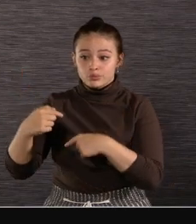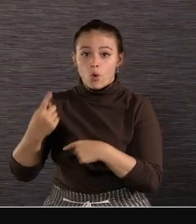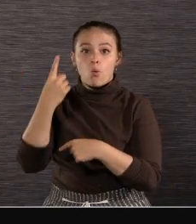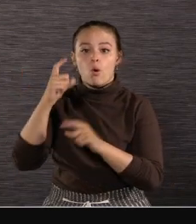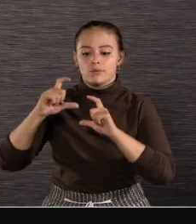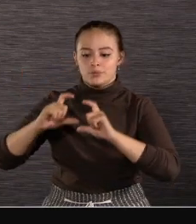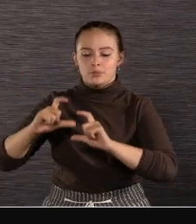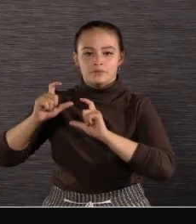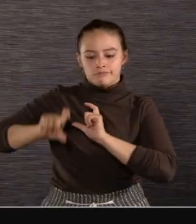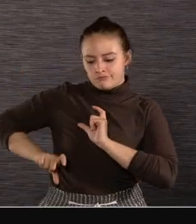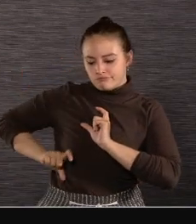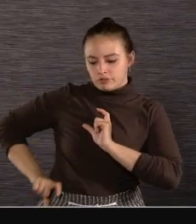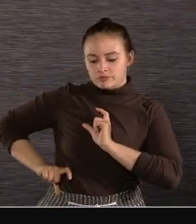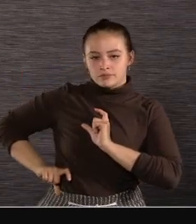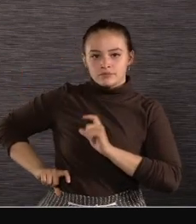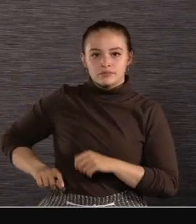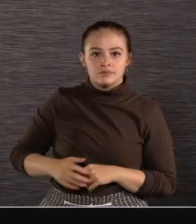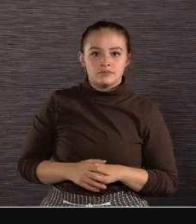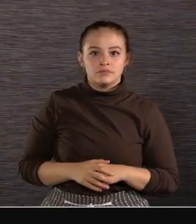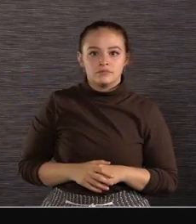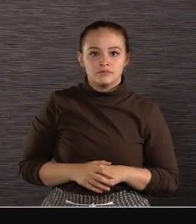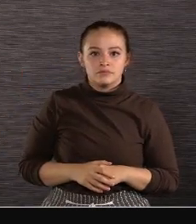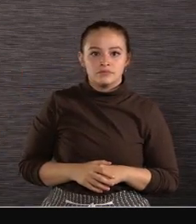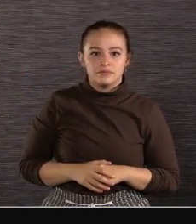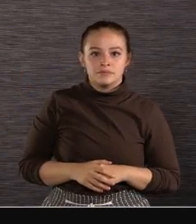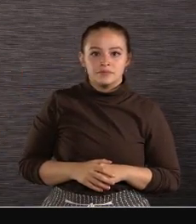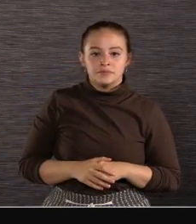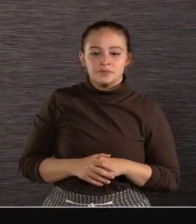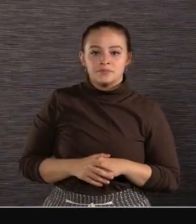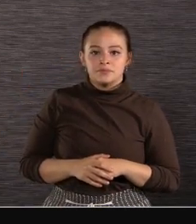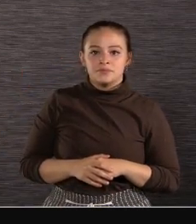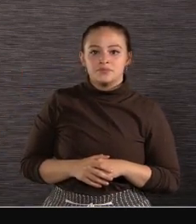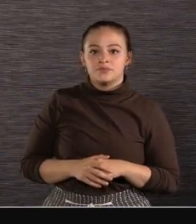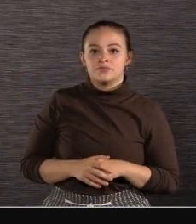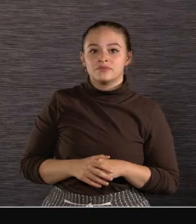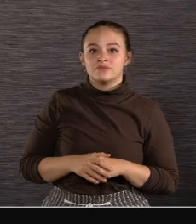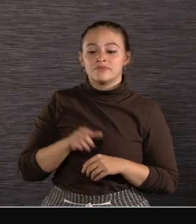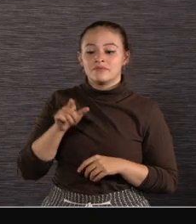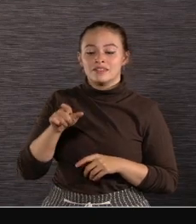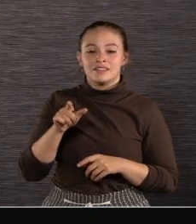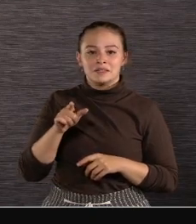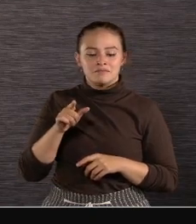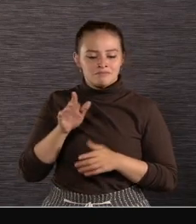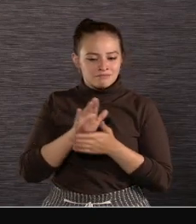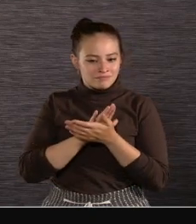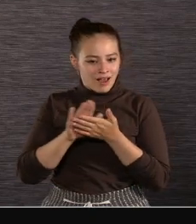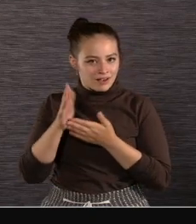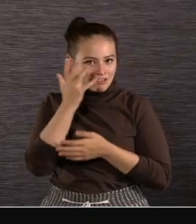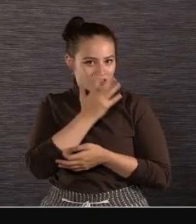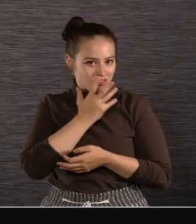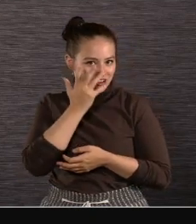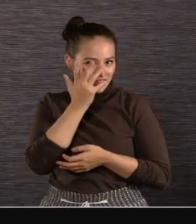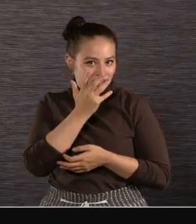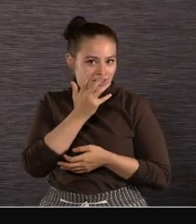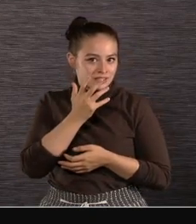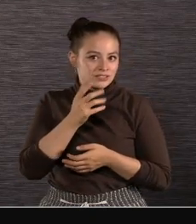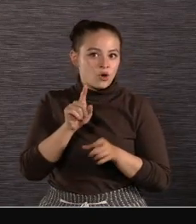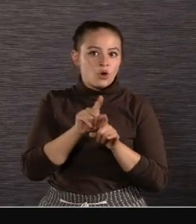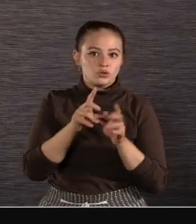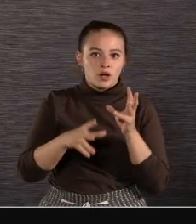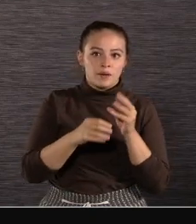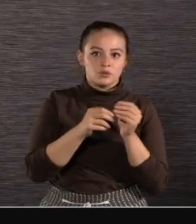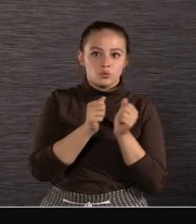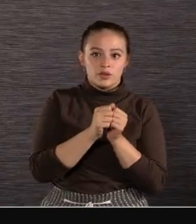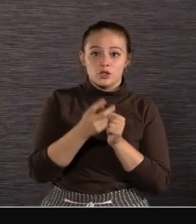It even clips directly into the FX6 shoe And it's available in an attractive package That includes two lavalier mics And two